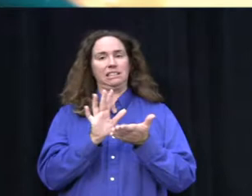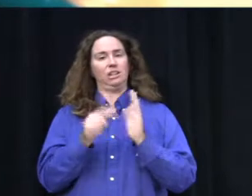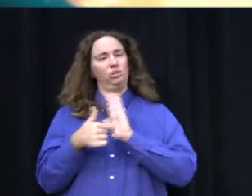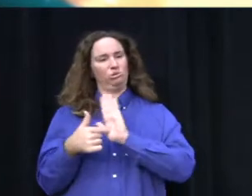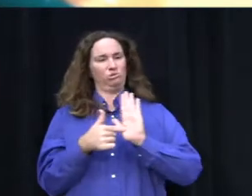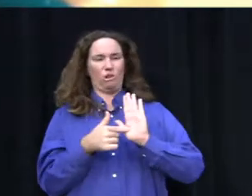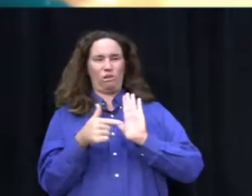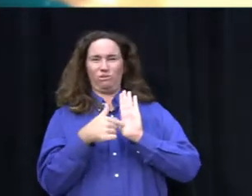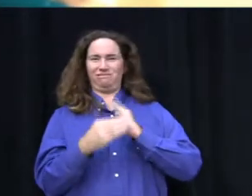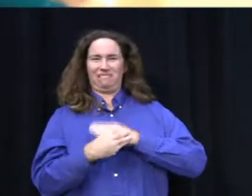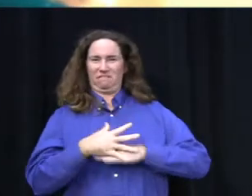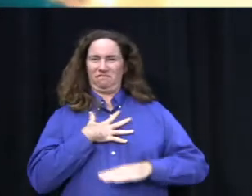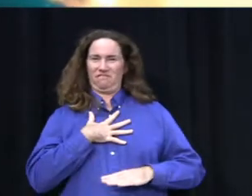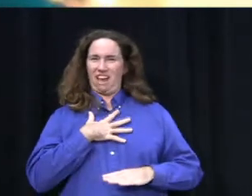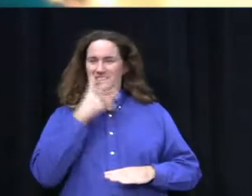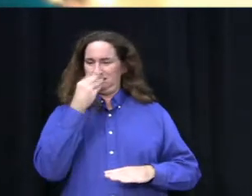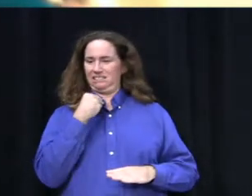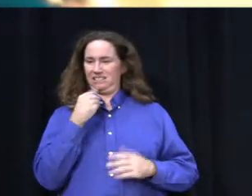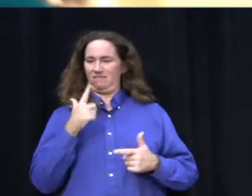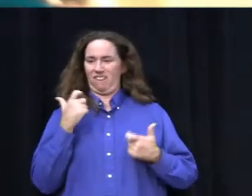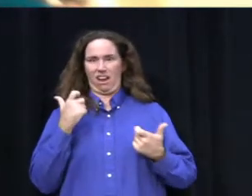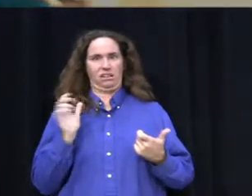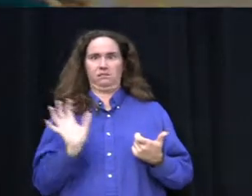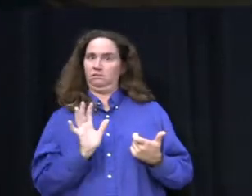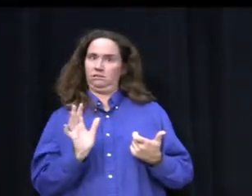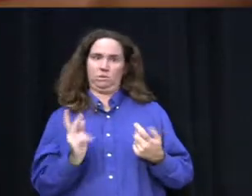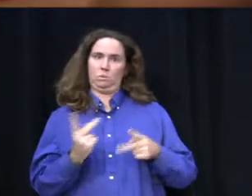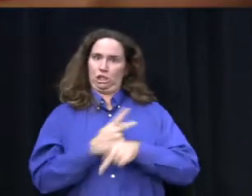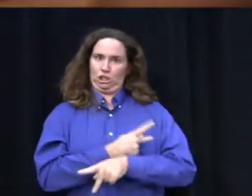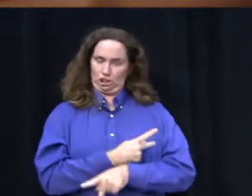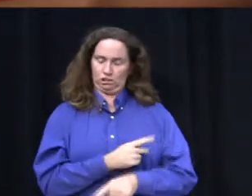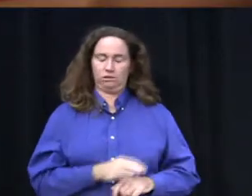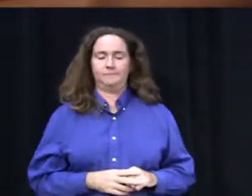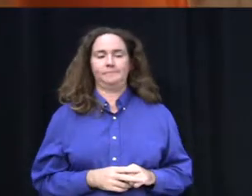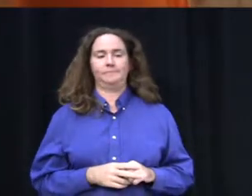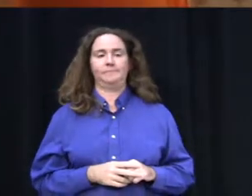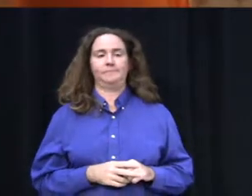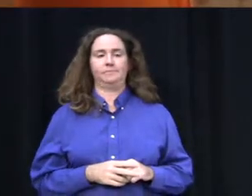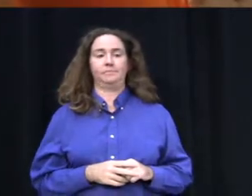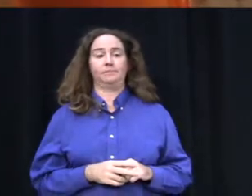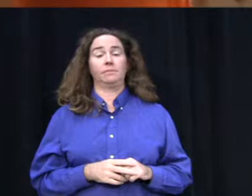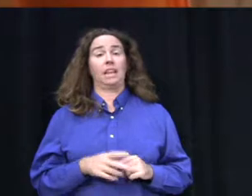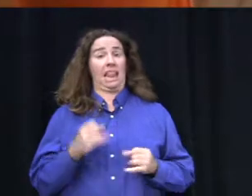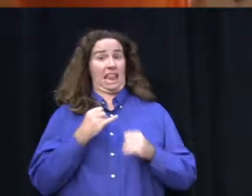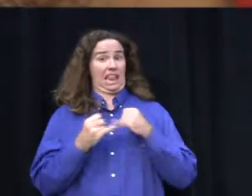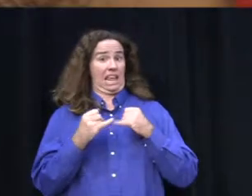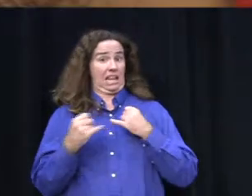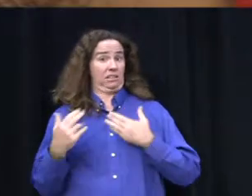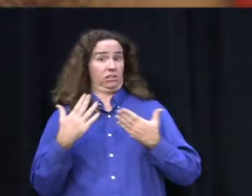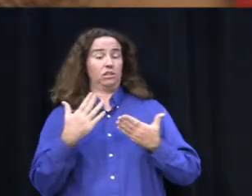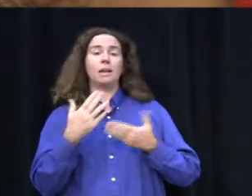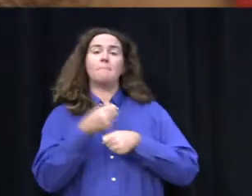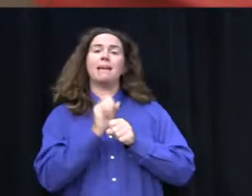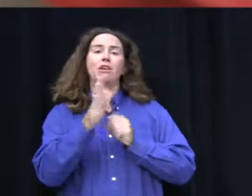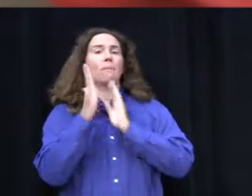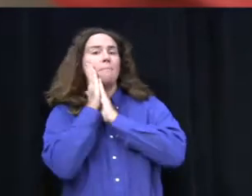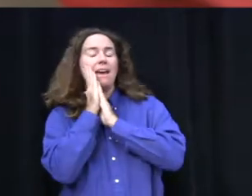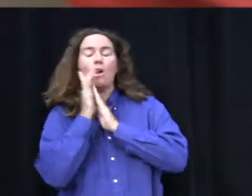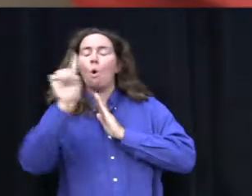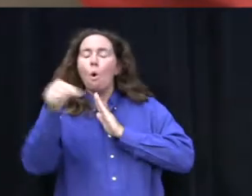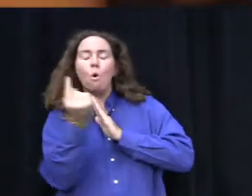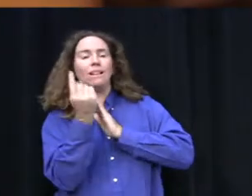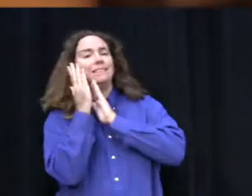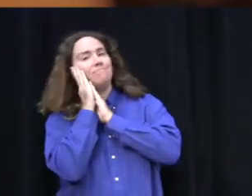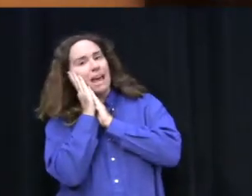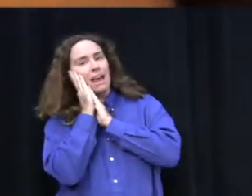to have little if not no effect on inducing better and faster sleep. And finally, make your bed your bed. Your